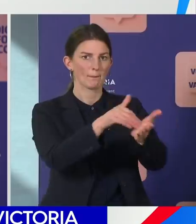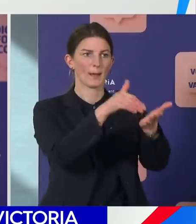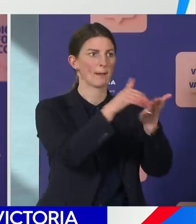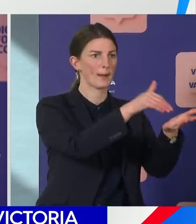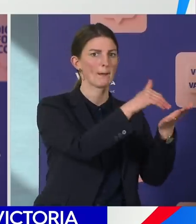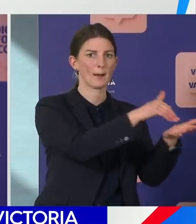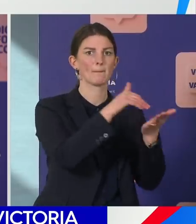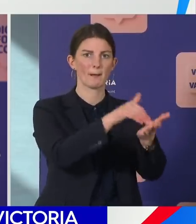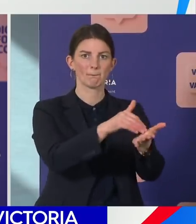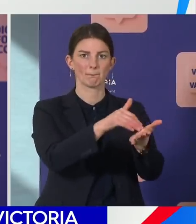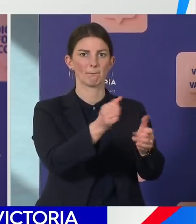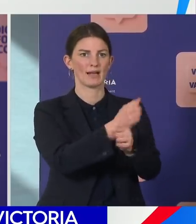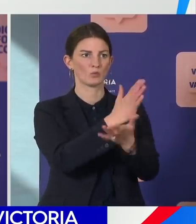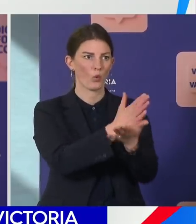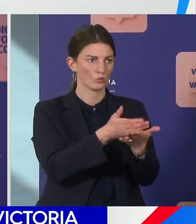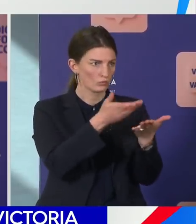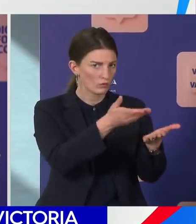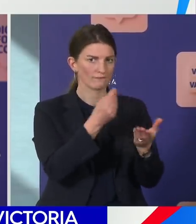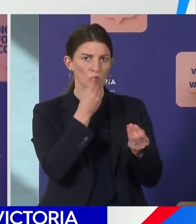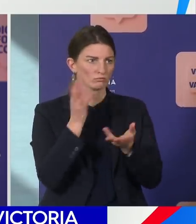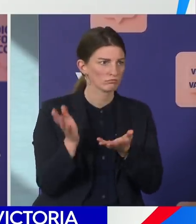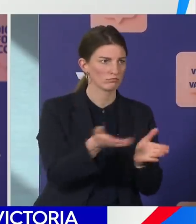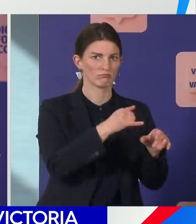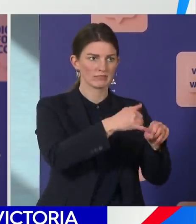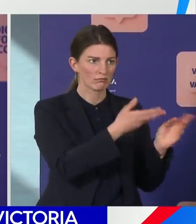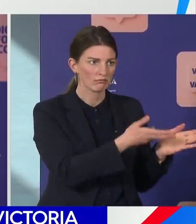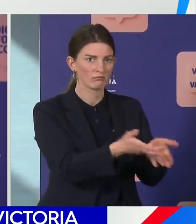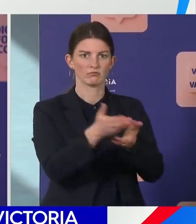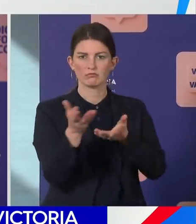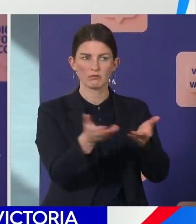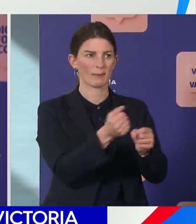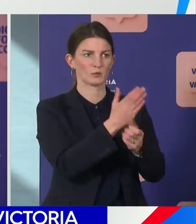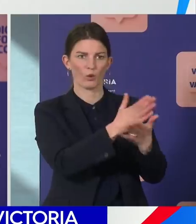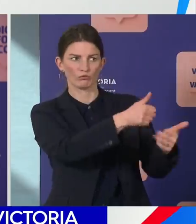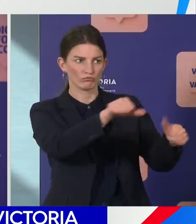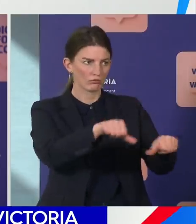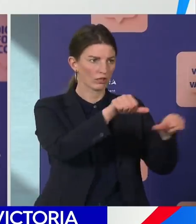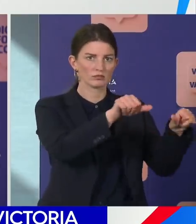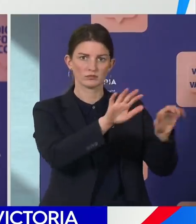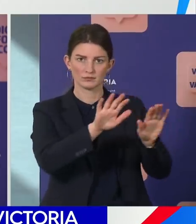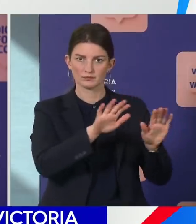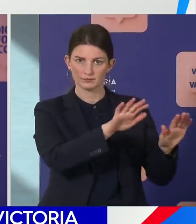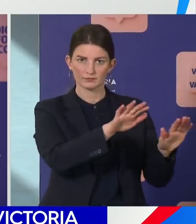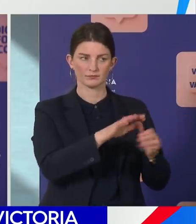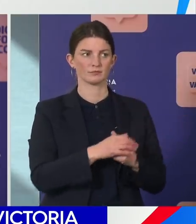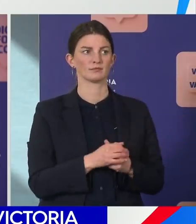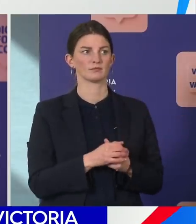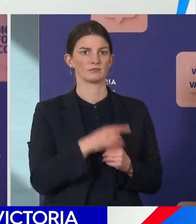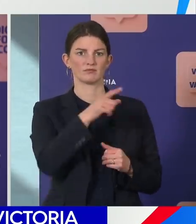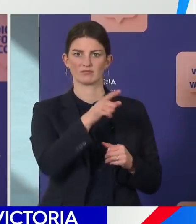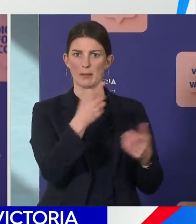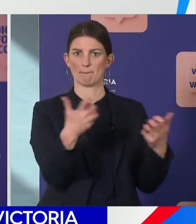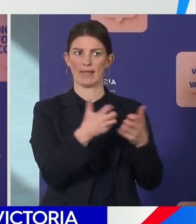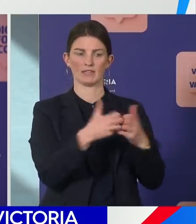such a degree of support to the Shepparton and wider Goulburn Valley communities who are in isolation